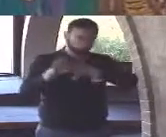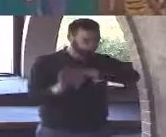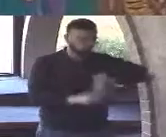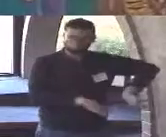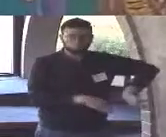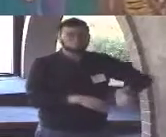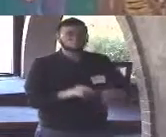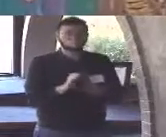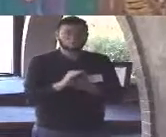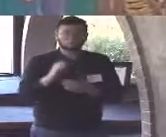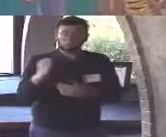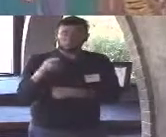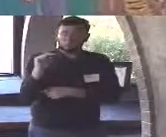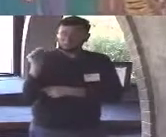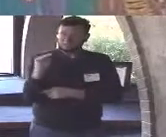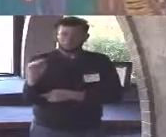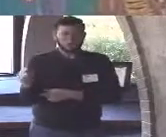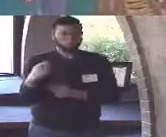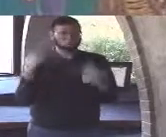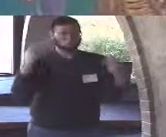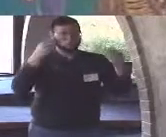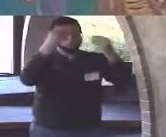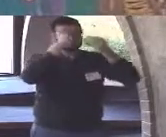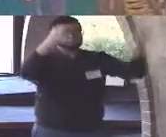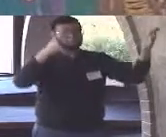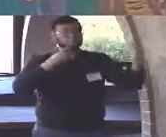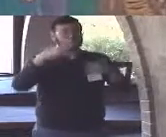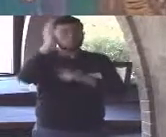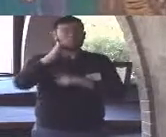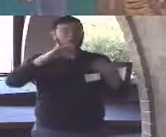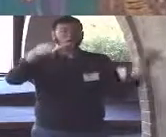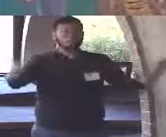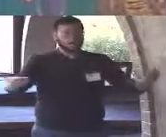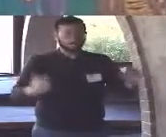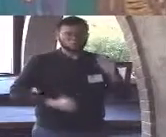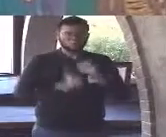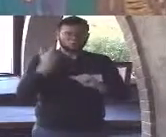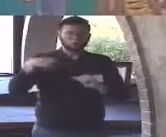the Nietzschean charge that God is dead has been nuh-uh